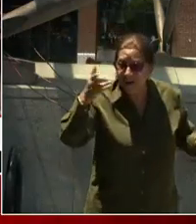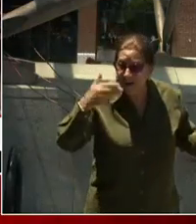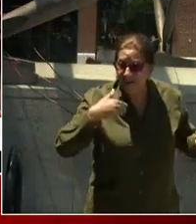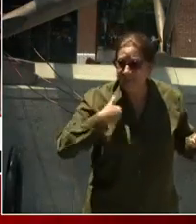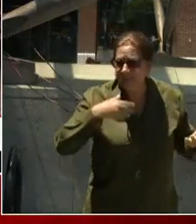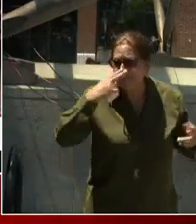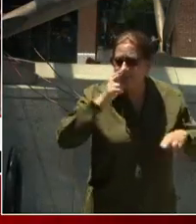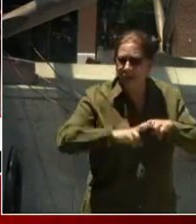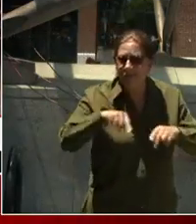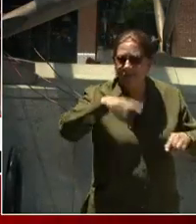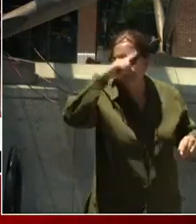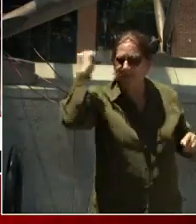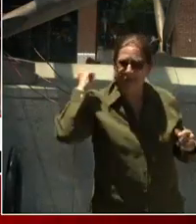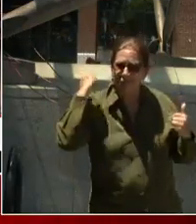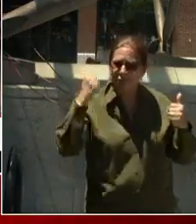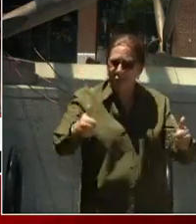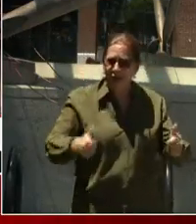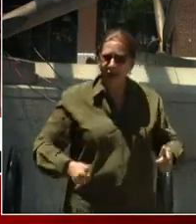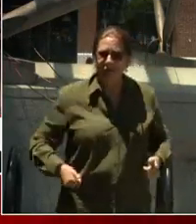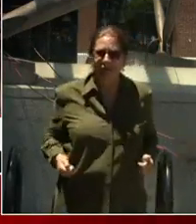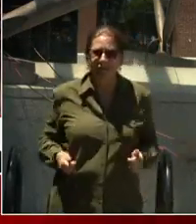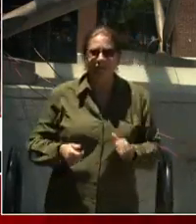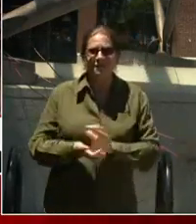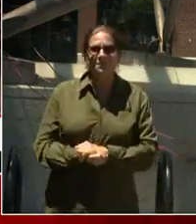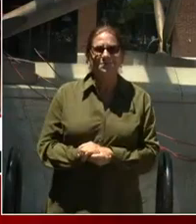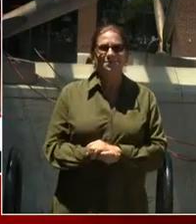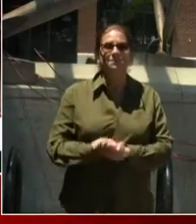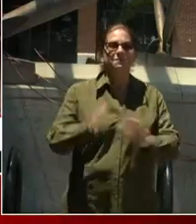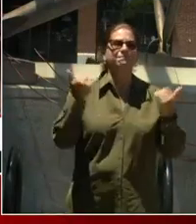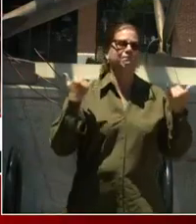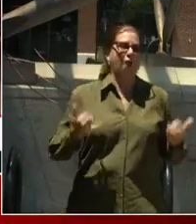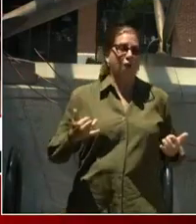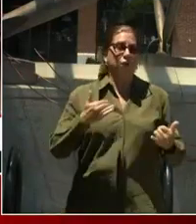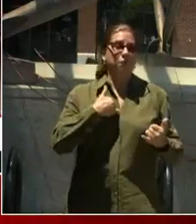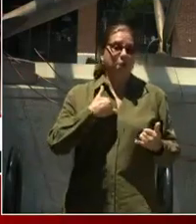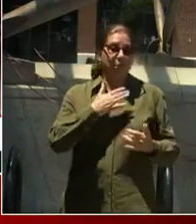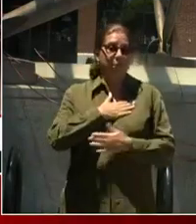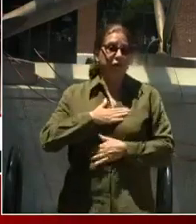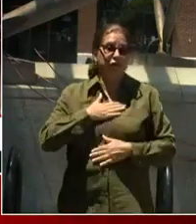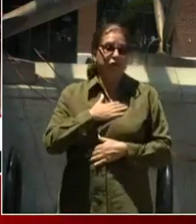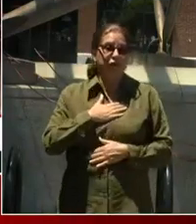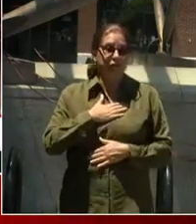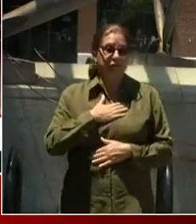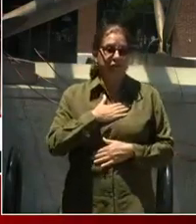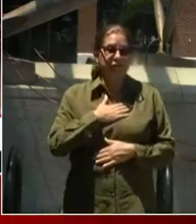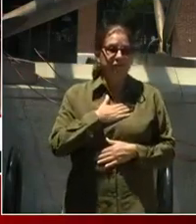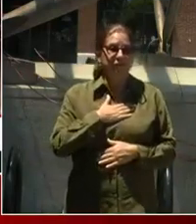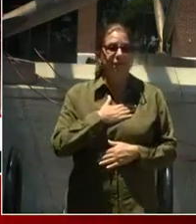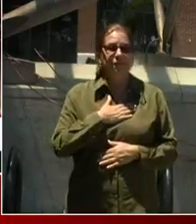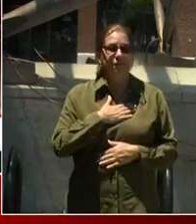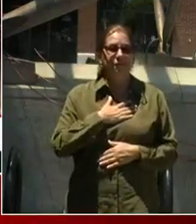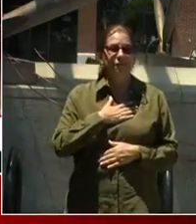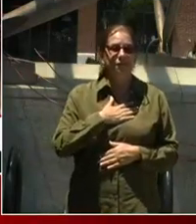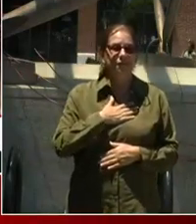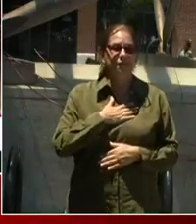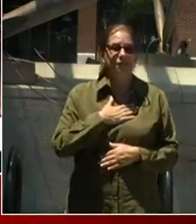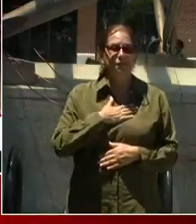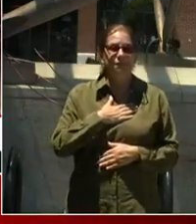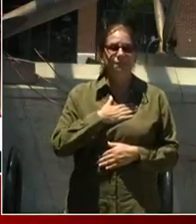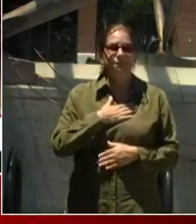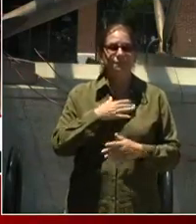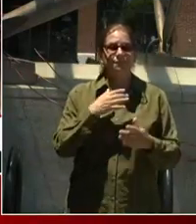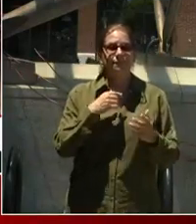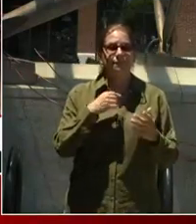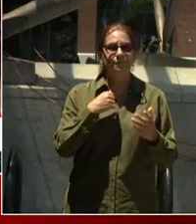All right. And now it's my pleasure. When I, if you look up D.C. in the dictionary, you